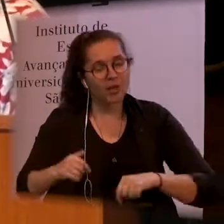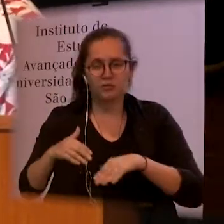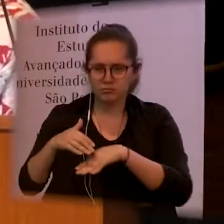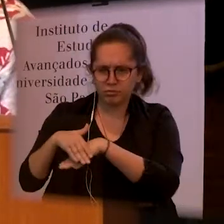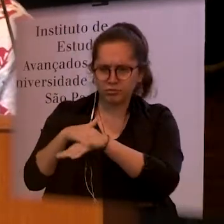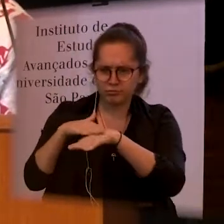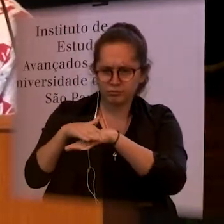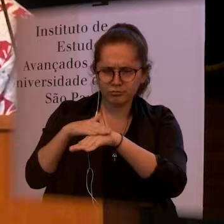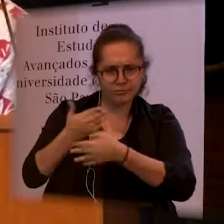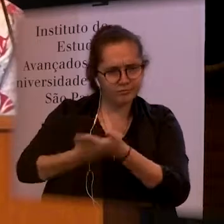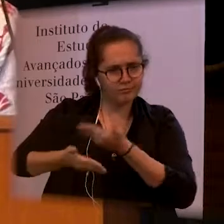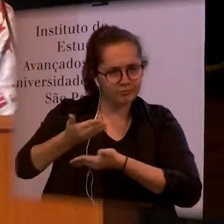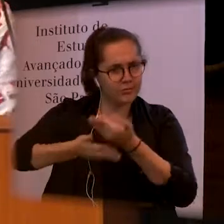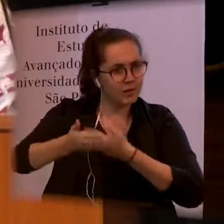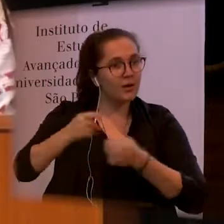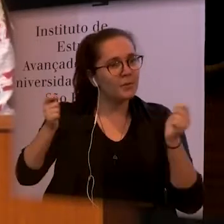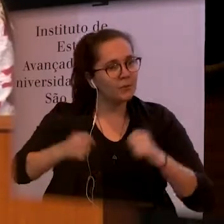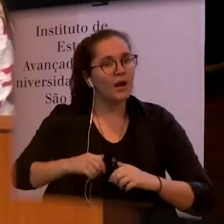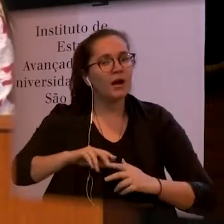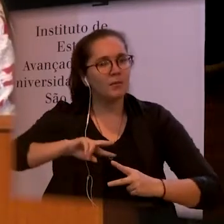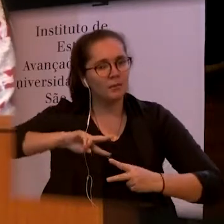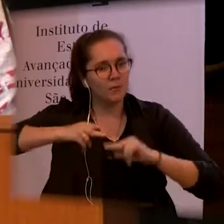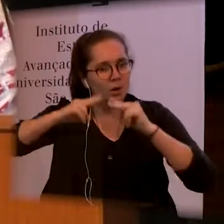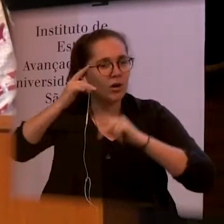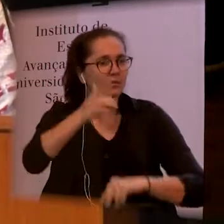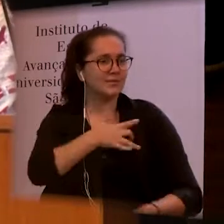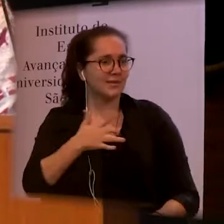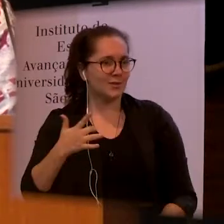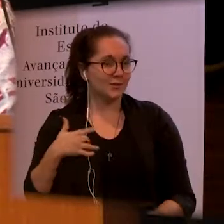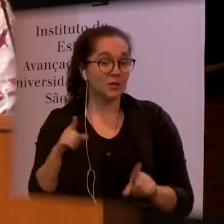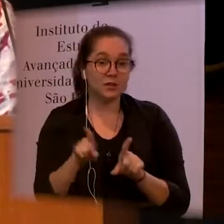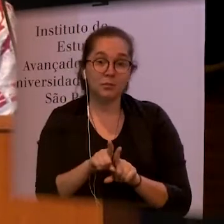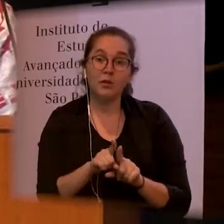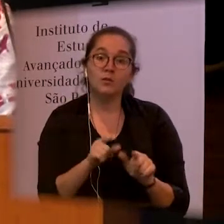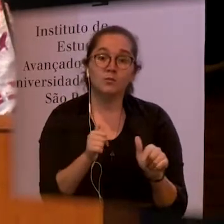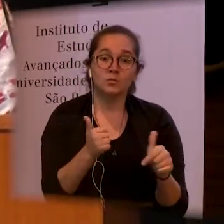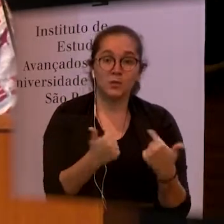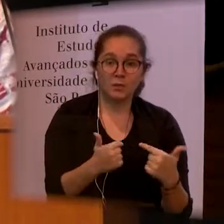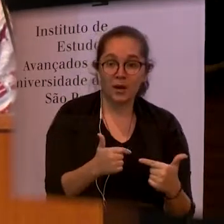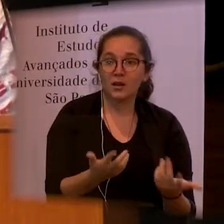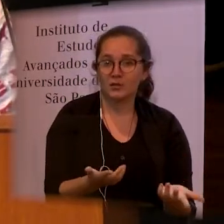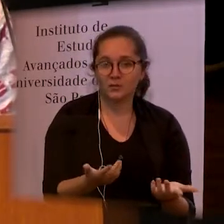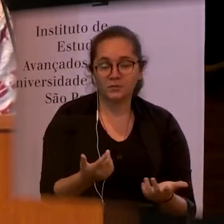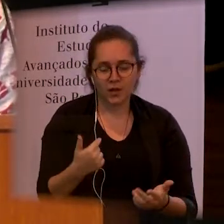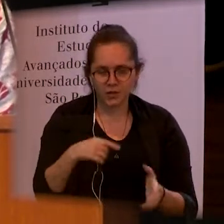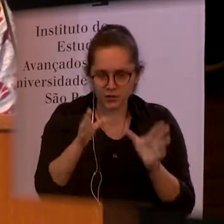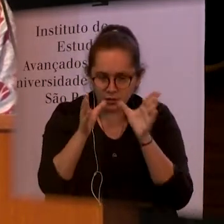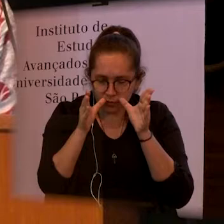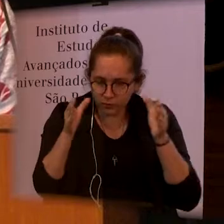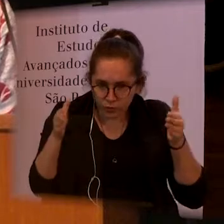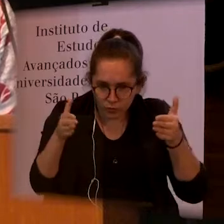employment, to rights and so on. So, we're looking at one piece of the puzzle, but the puzzle is much bigger.